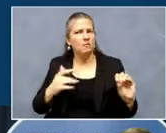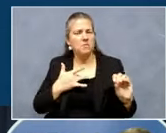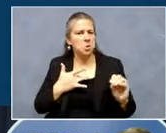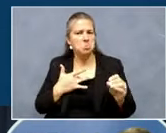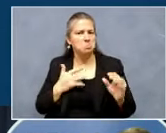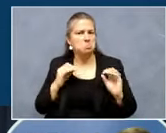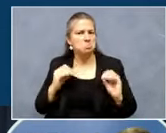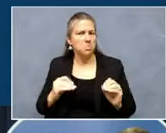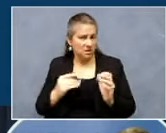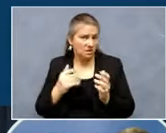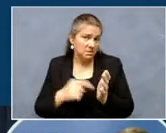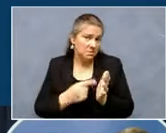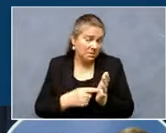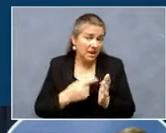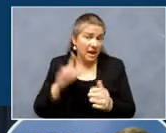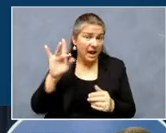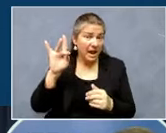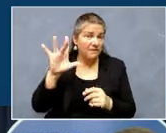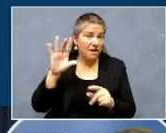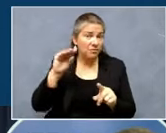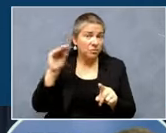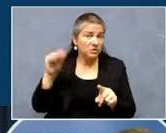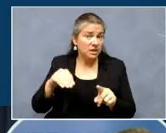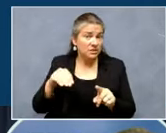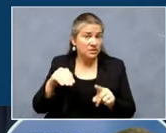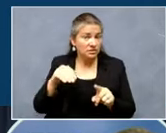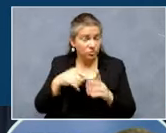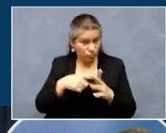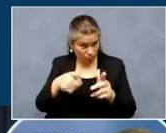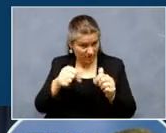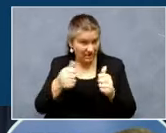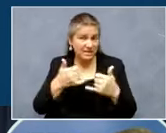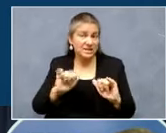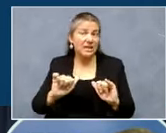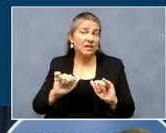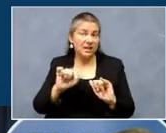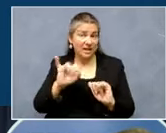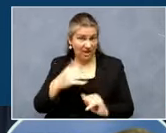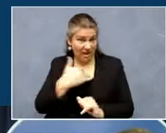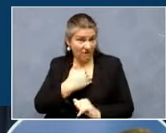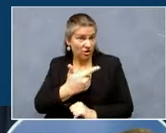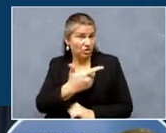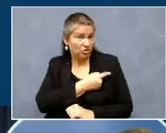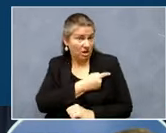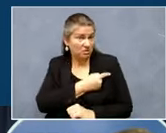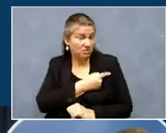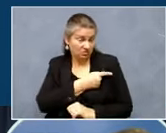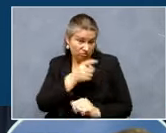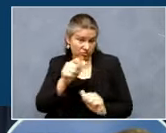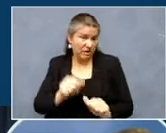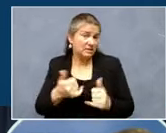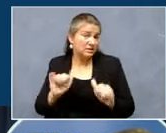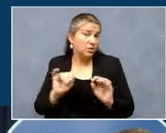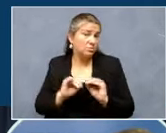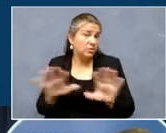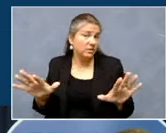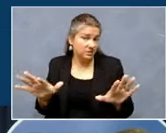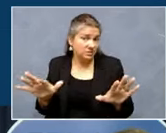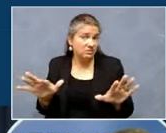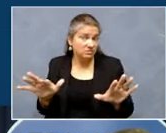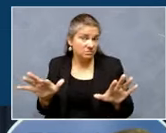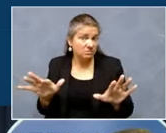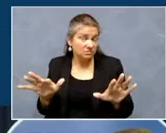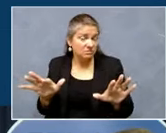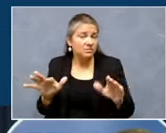% shows you can still get the Delta variant. If you're vaccinated, you could still spread it. But then you go down, especially to